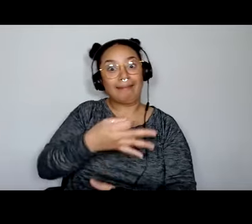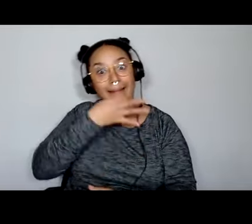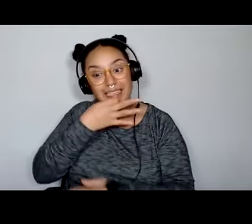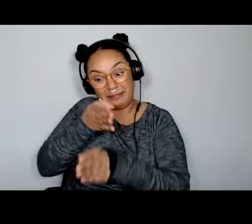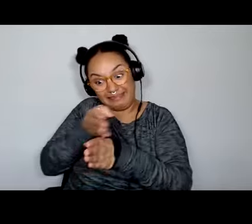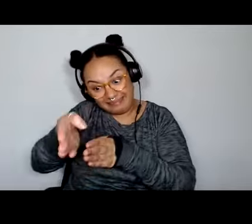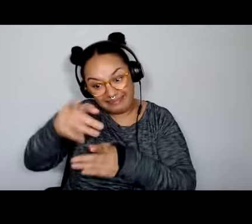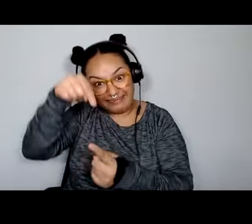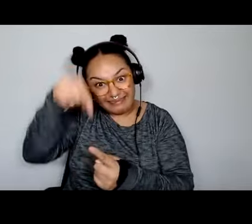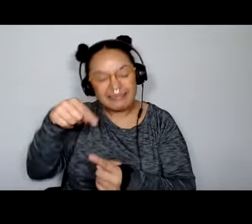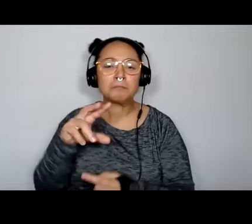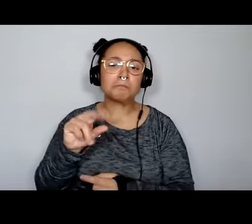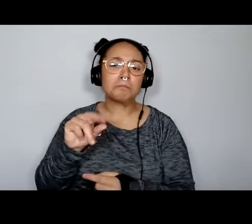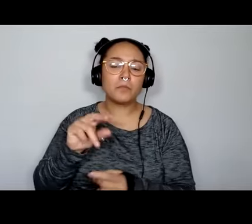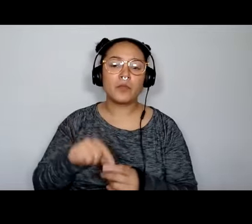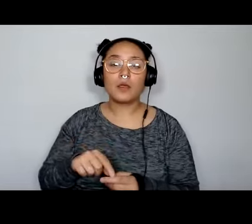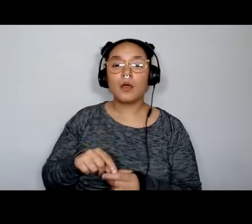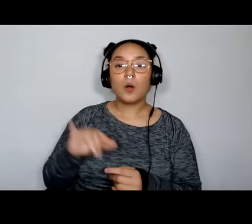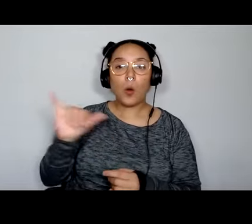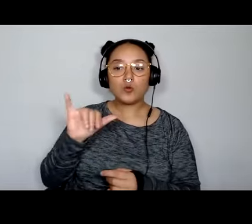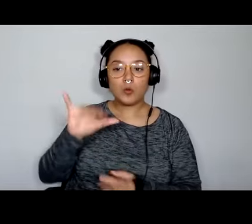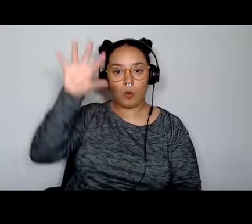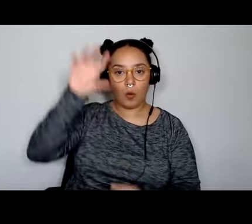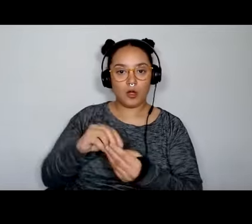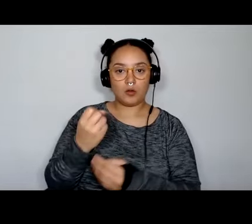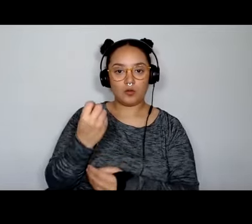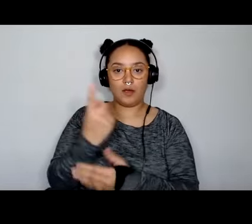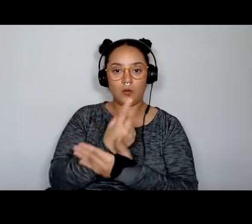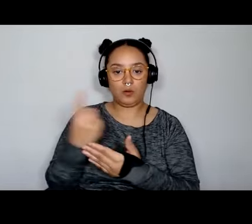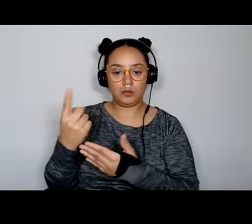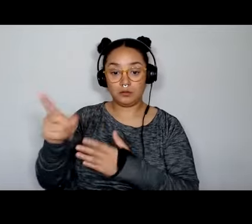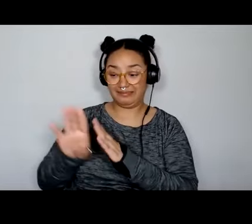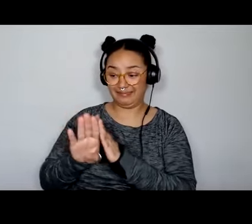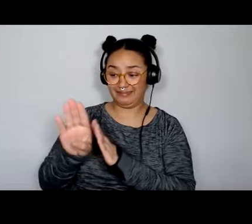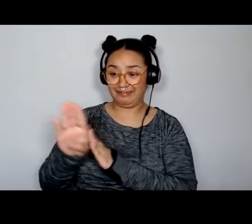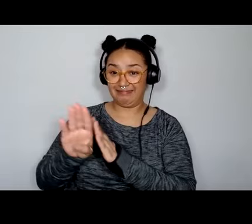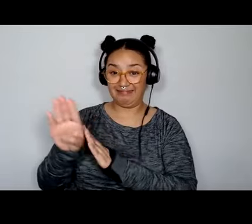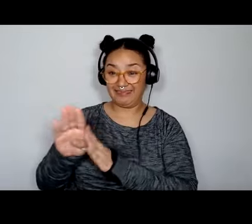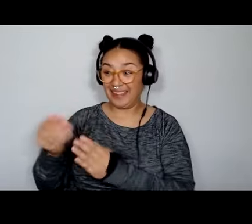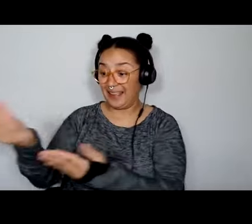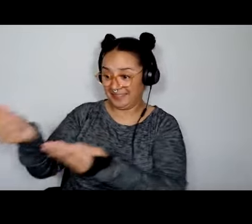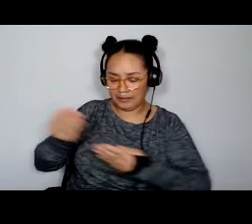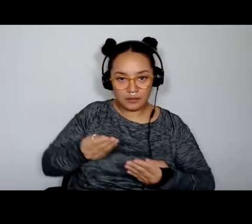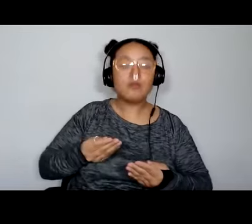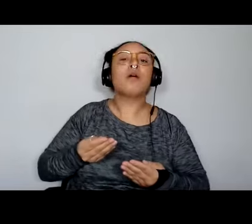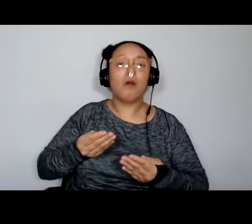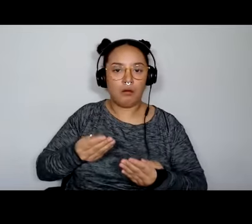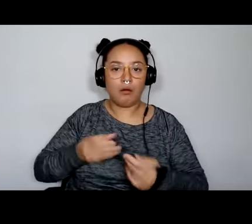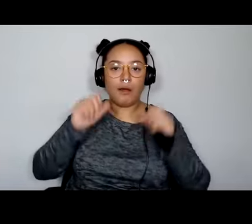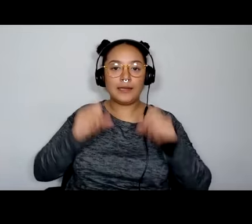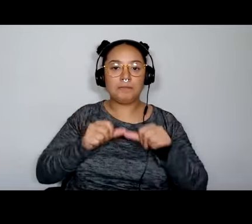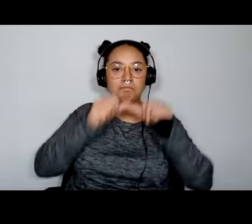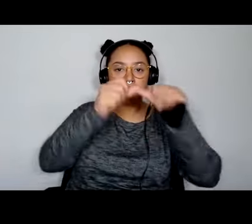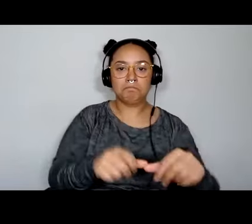the outputs, as I say, what they can build in 12 weeks, you can then take that and take it further. And as Liza was saying, we've had organizations